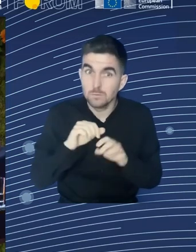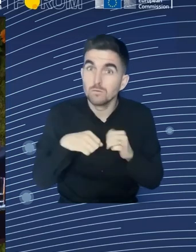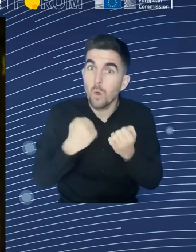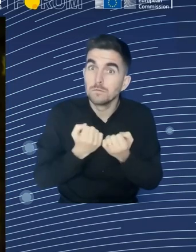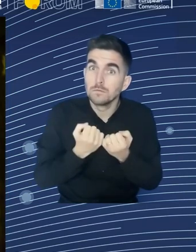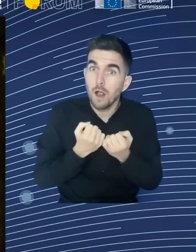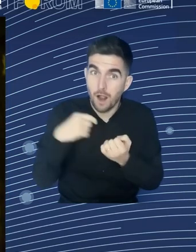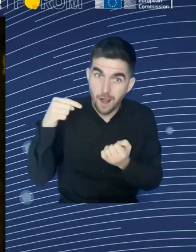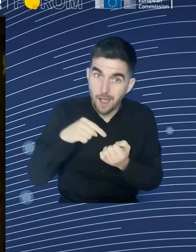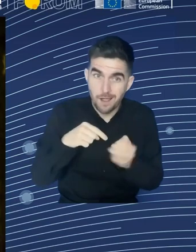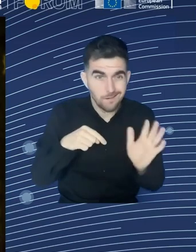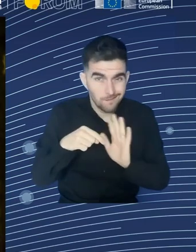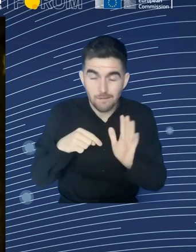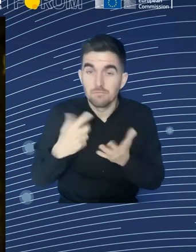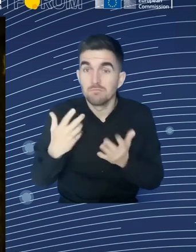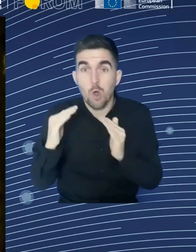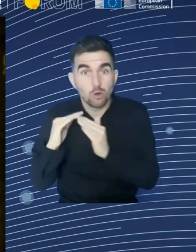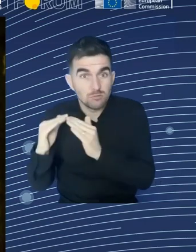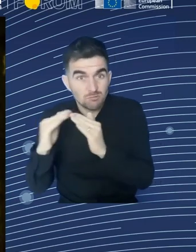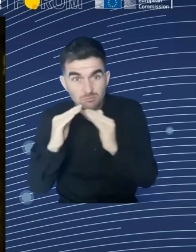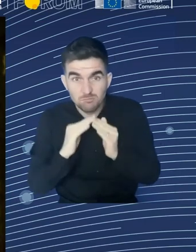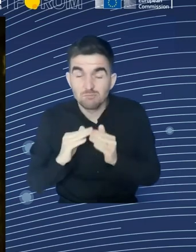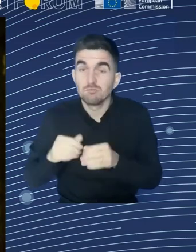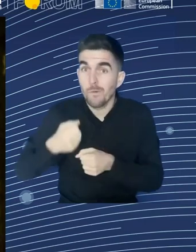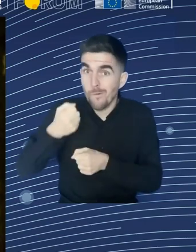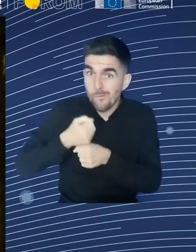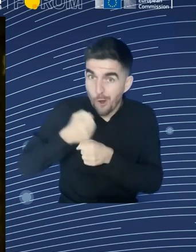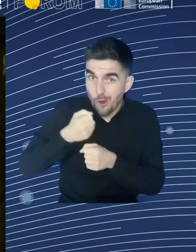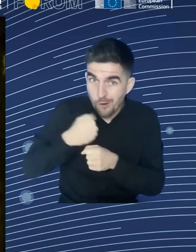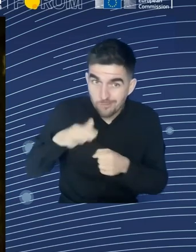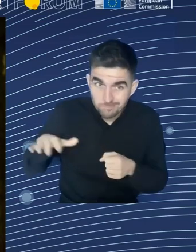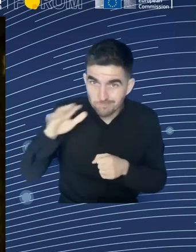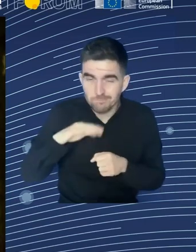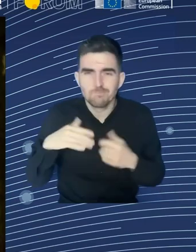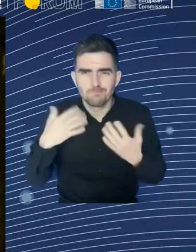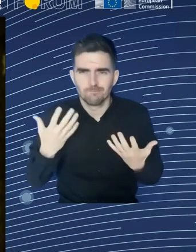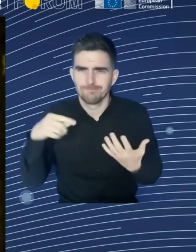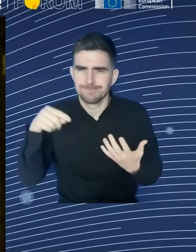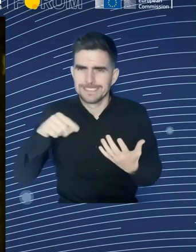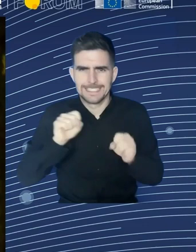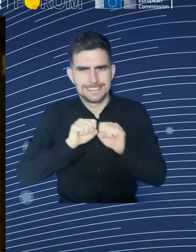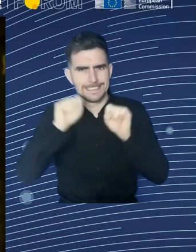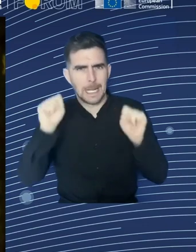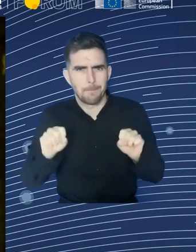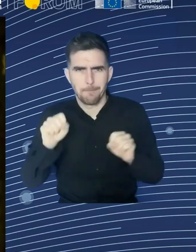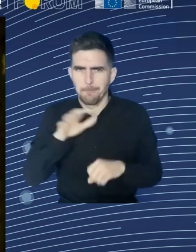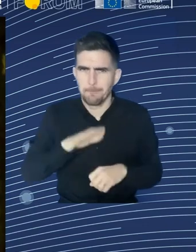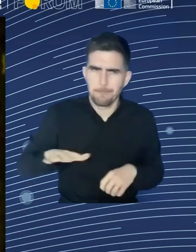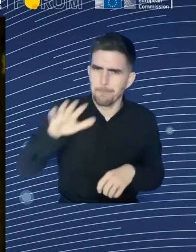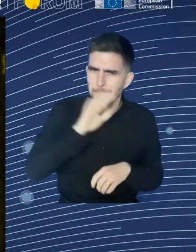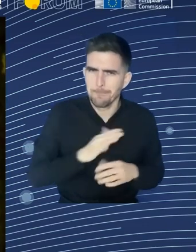efforts. And here comes the importance of the medium and local sized enterprises